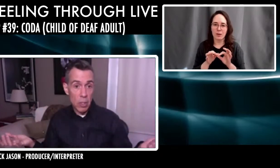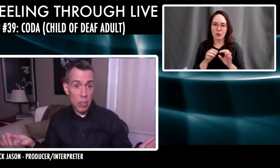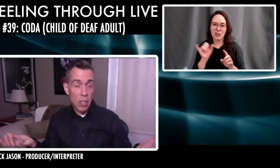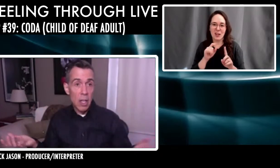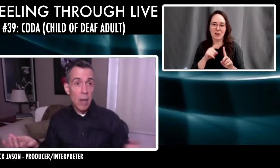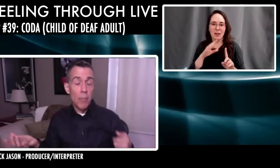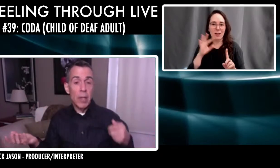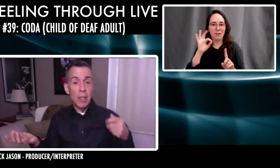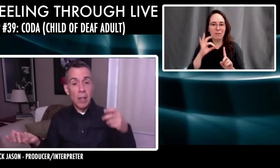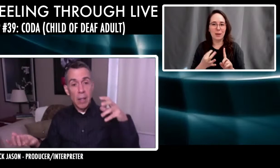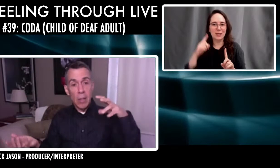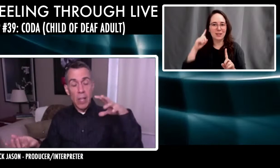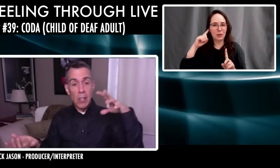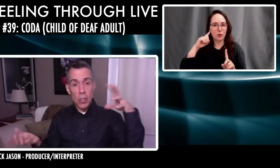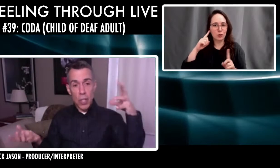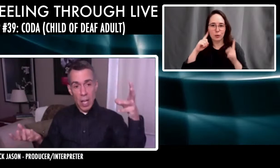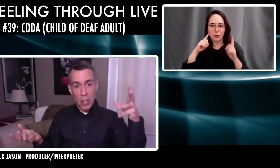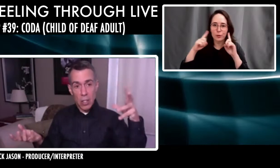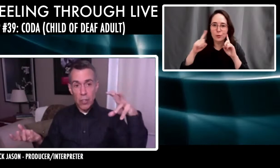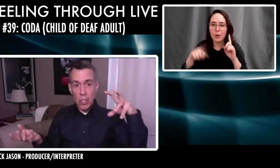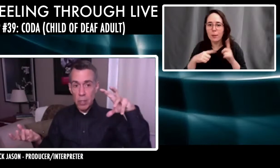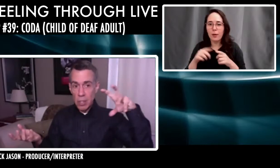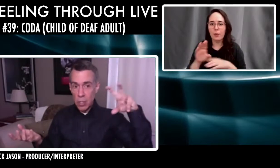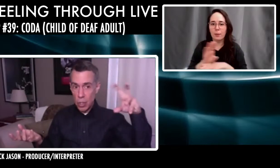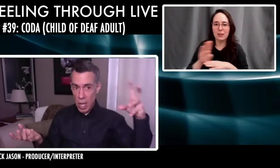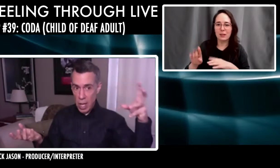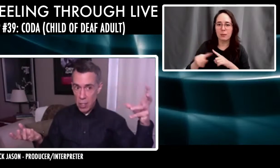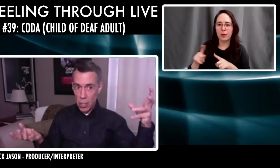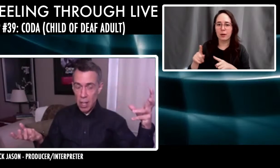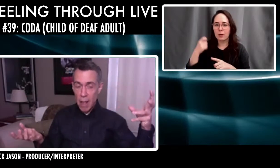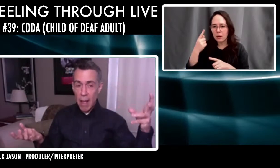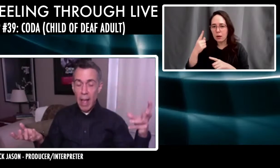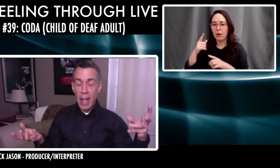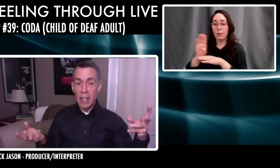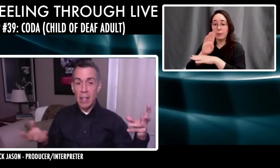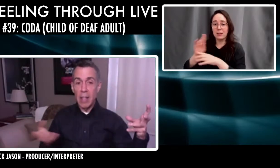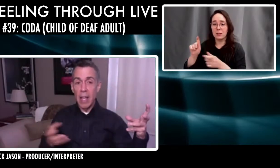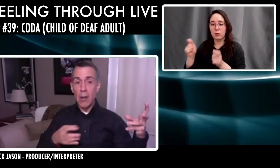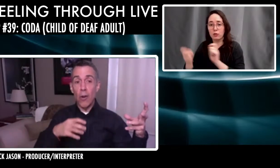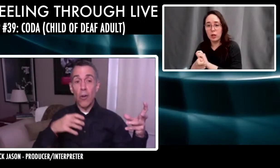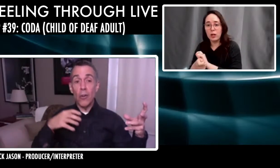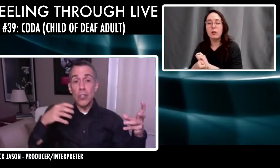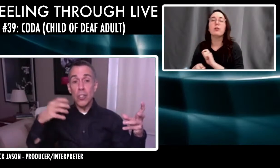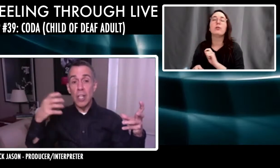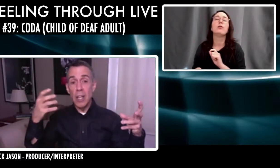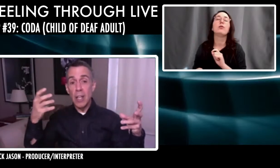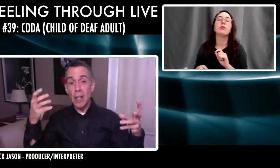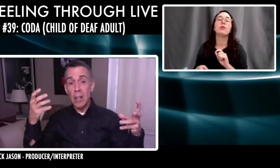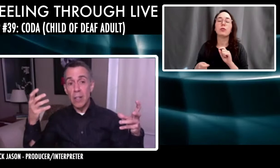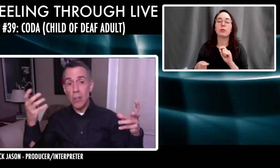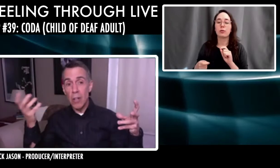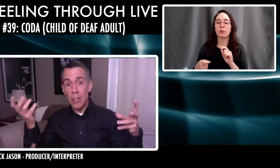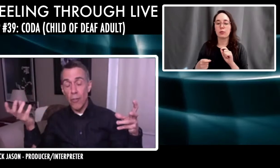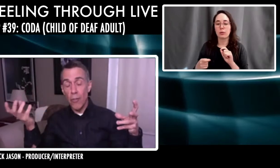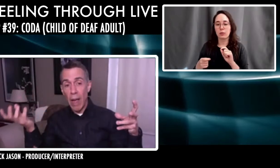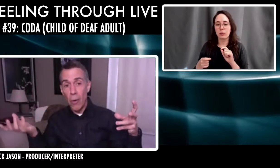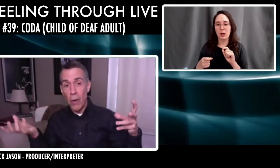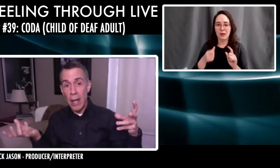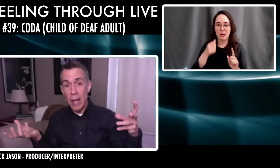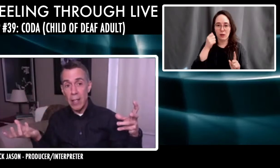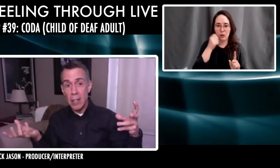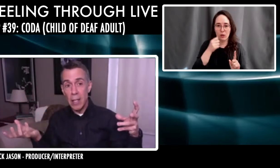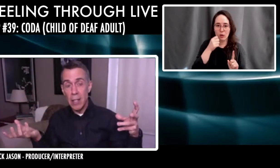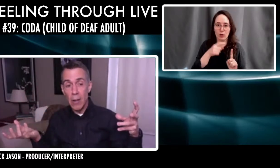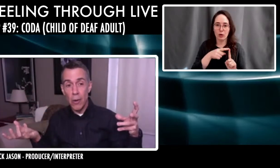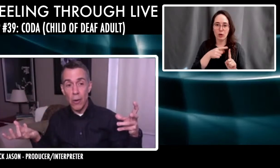fishing business, but things changed. The fishing business changed. And then she started to flower